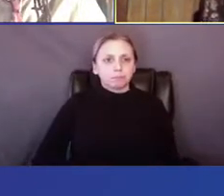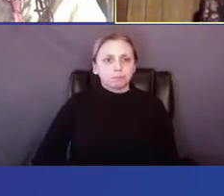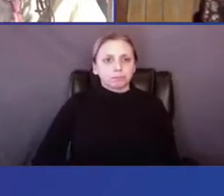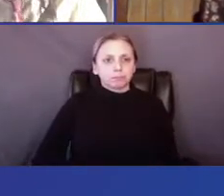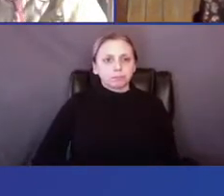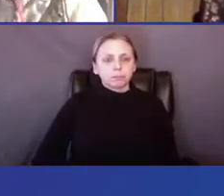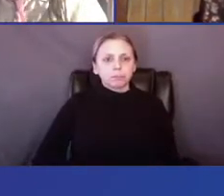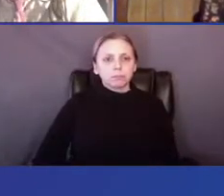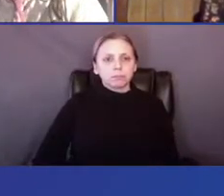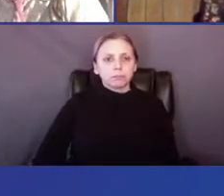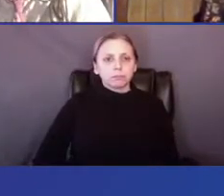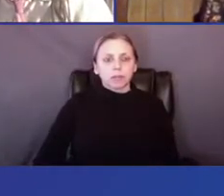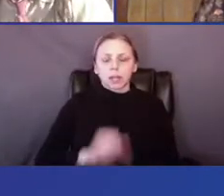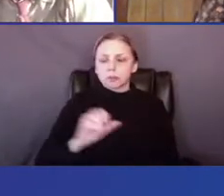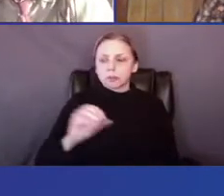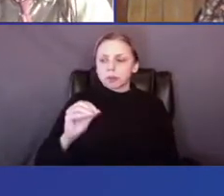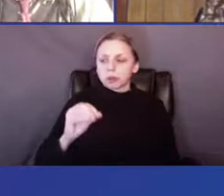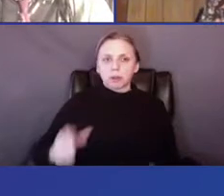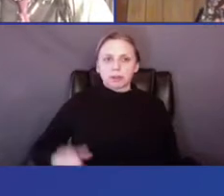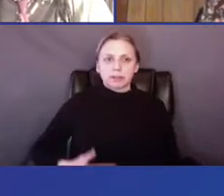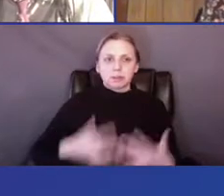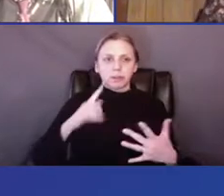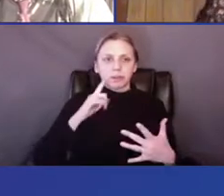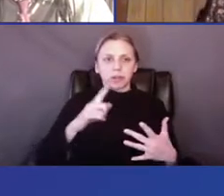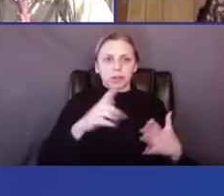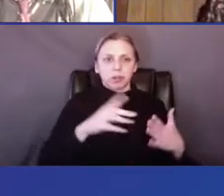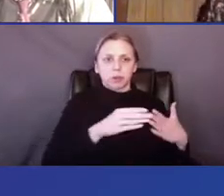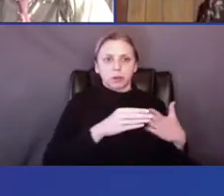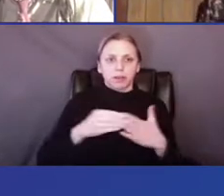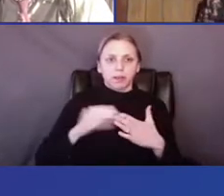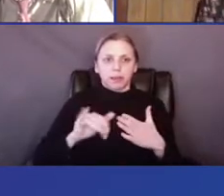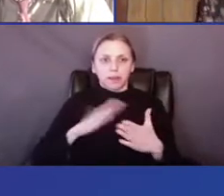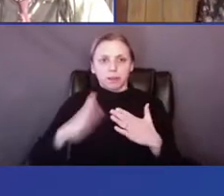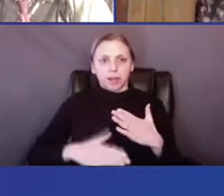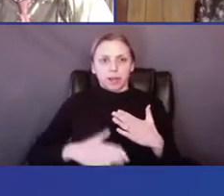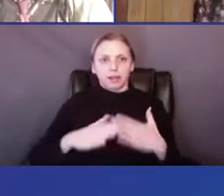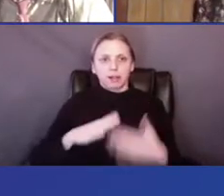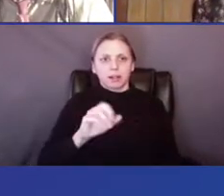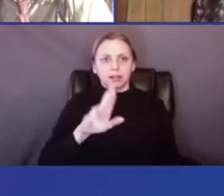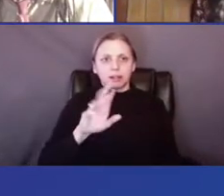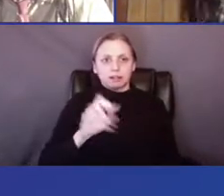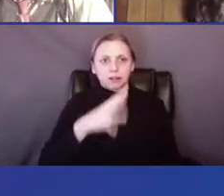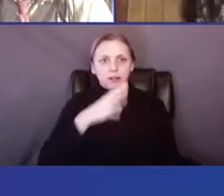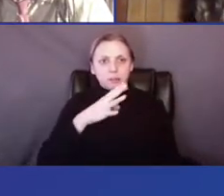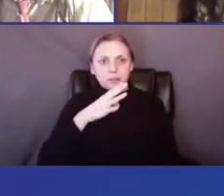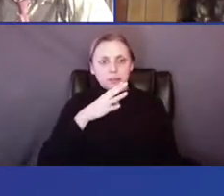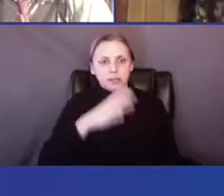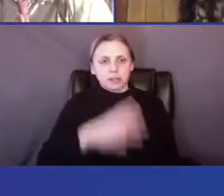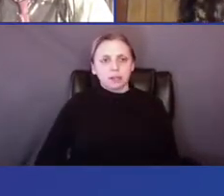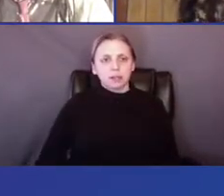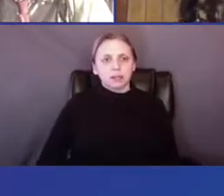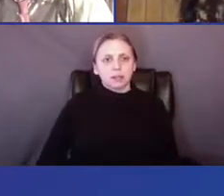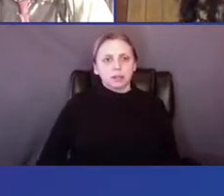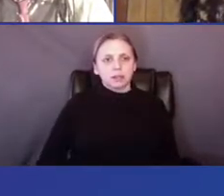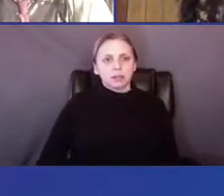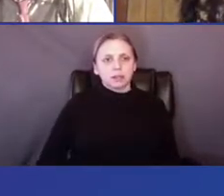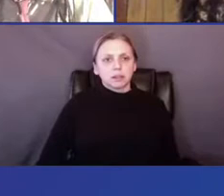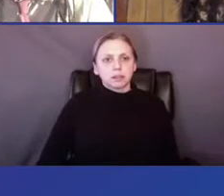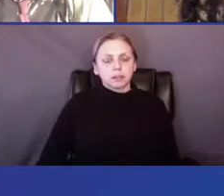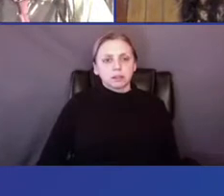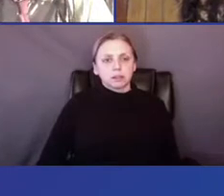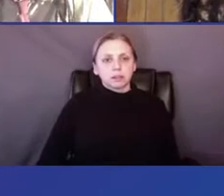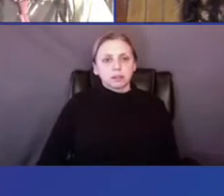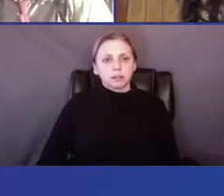I'm so inspired that you took us there Benedict at the end. This is Sarah. And I think, um, right.